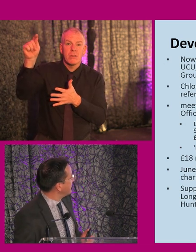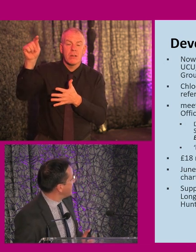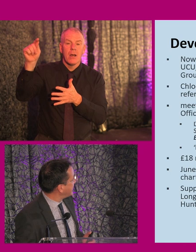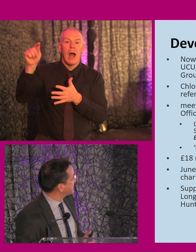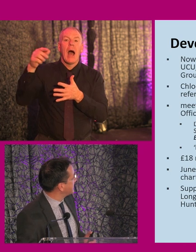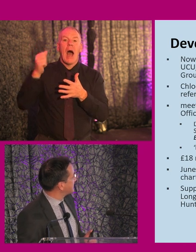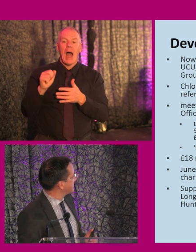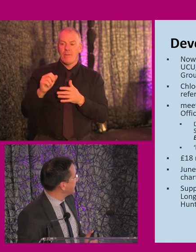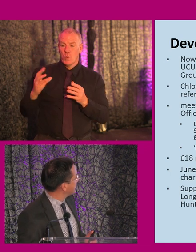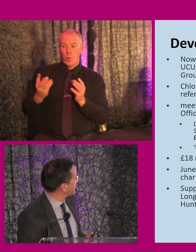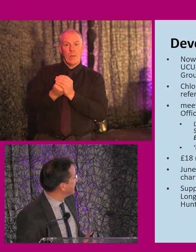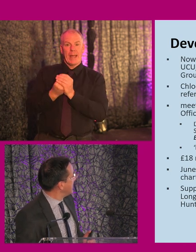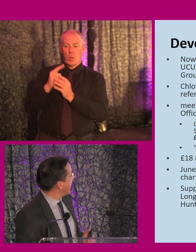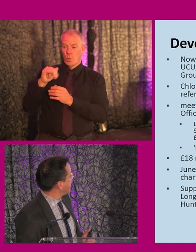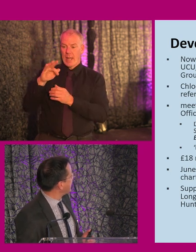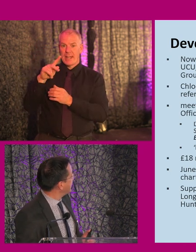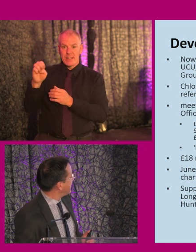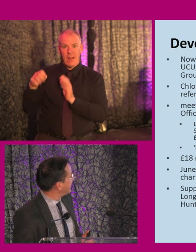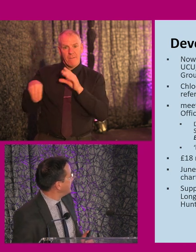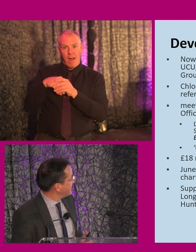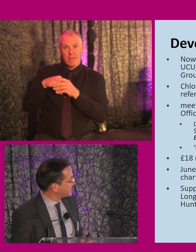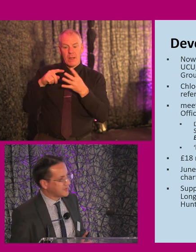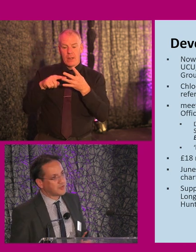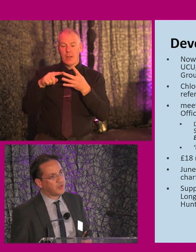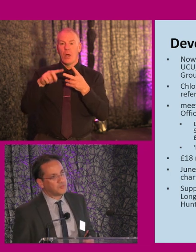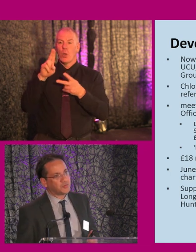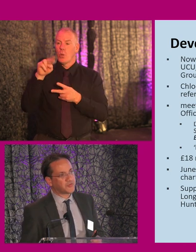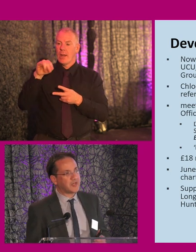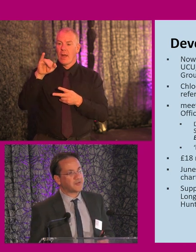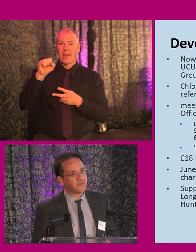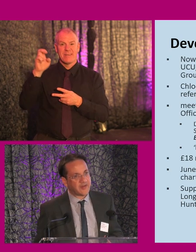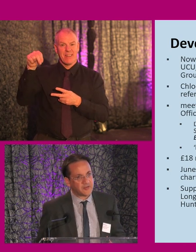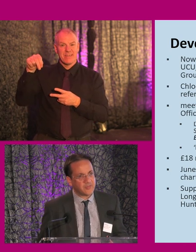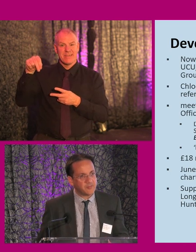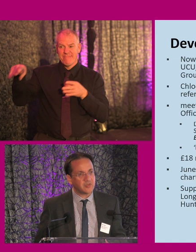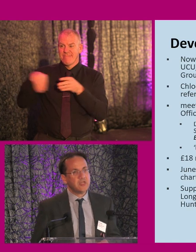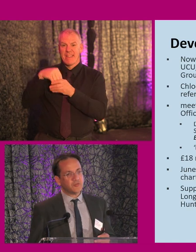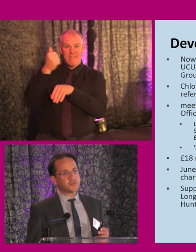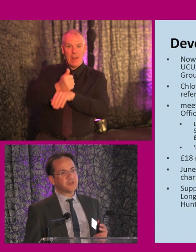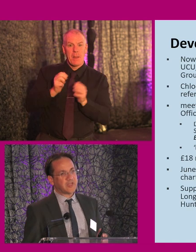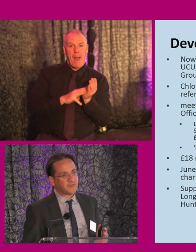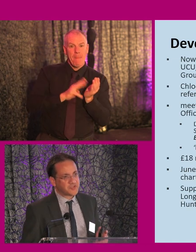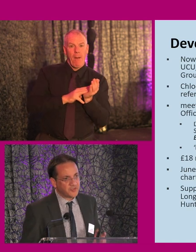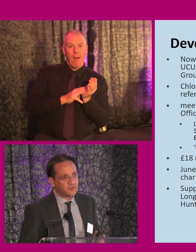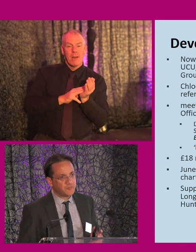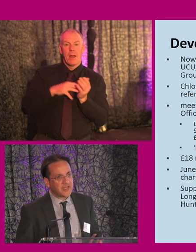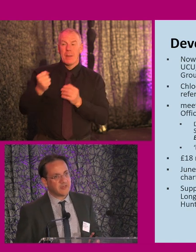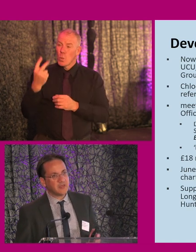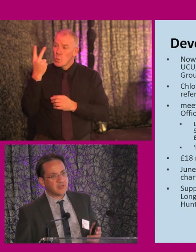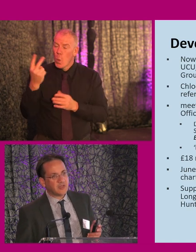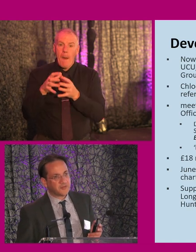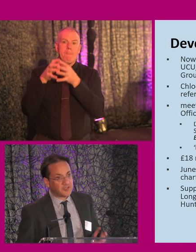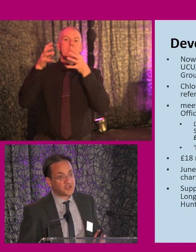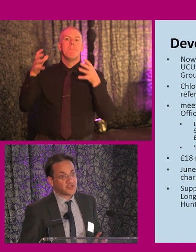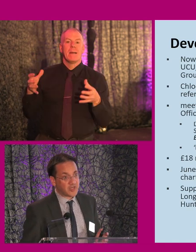both Unite as a signatory and we have Unison on board as well as a founder member, which means we have the two main,